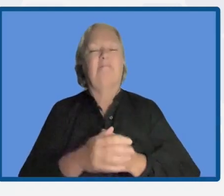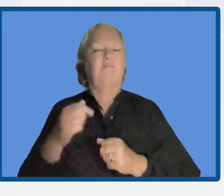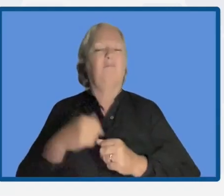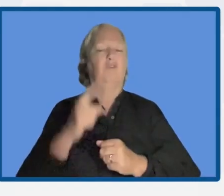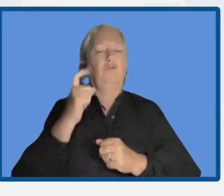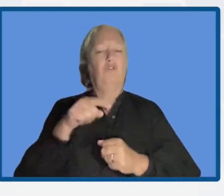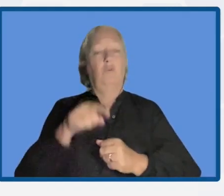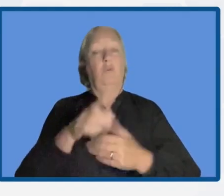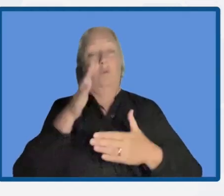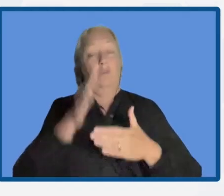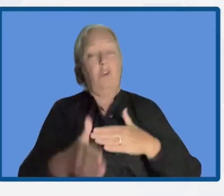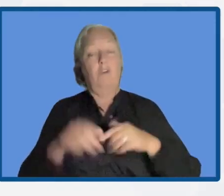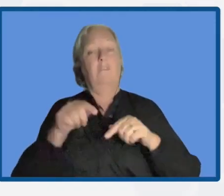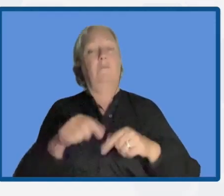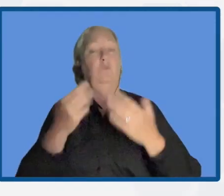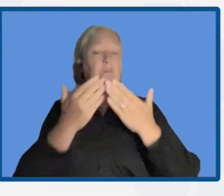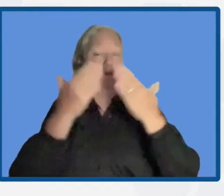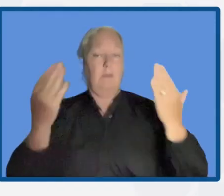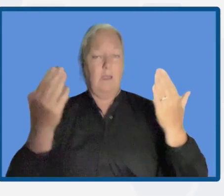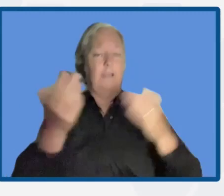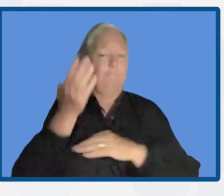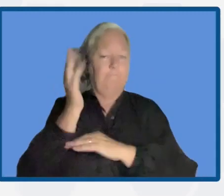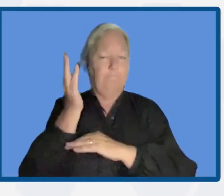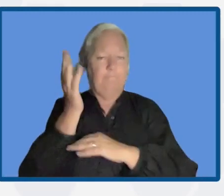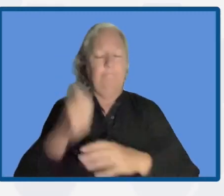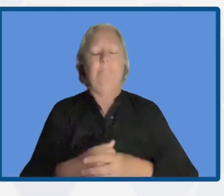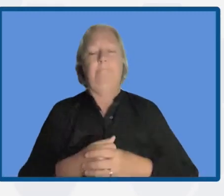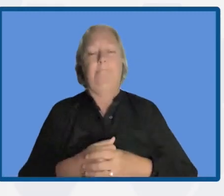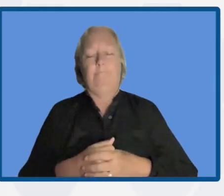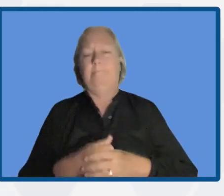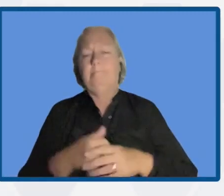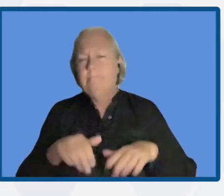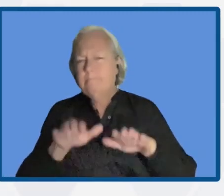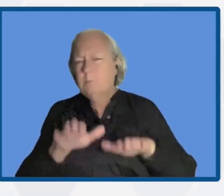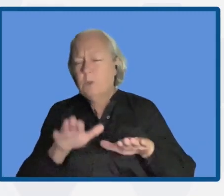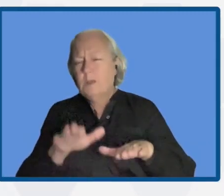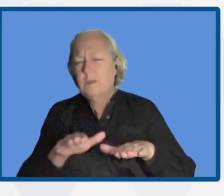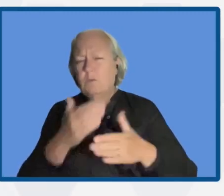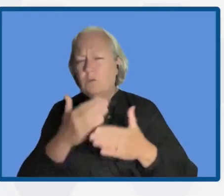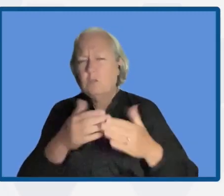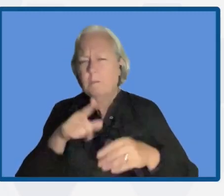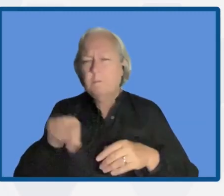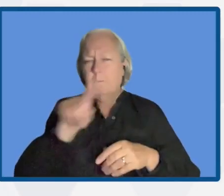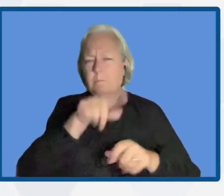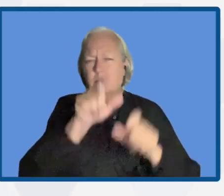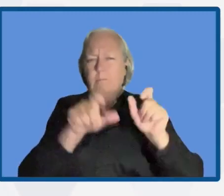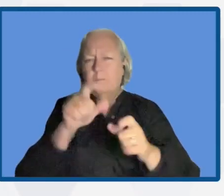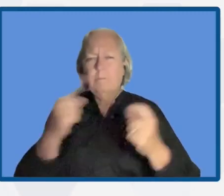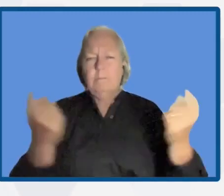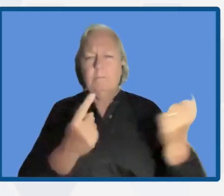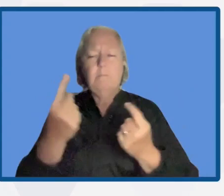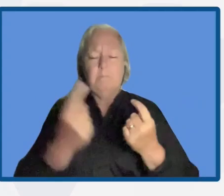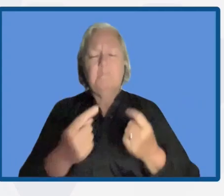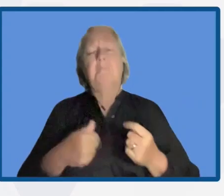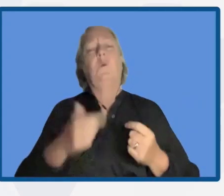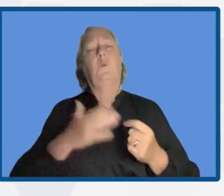of today. We are still waiting for some participants to come in, but we are going to welcome you to this